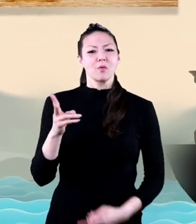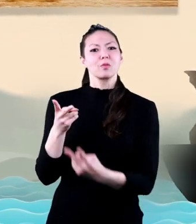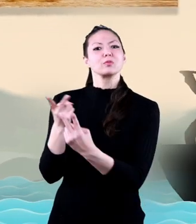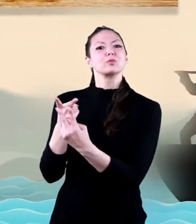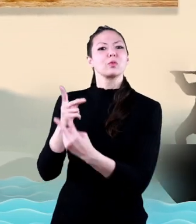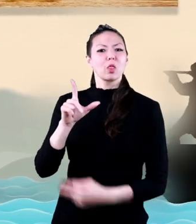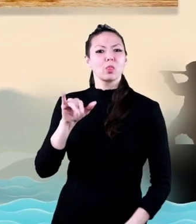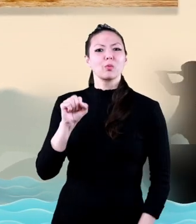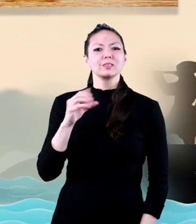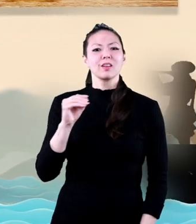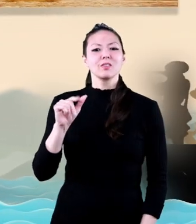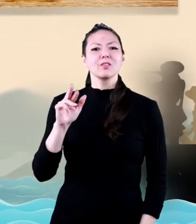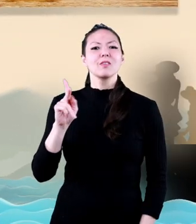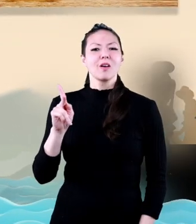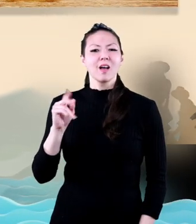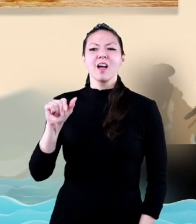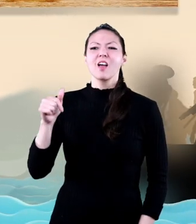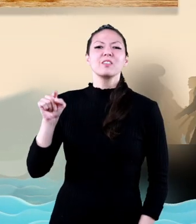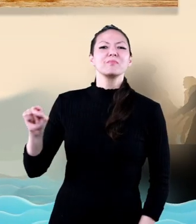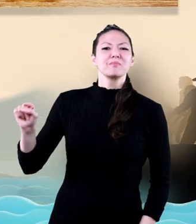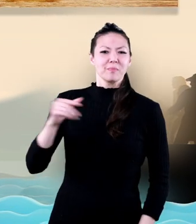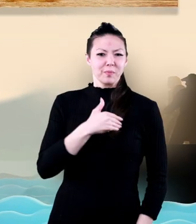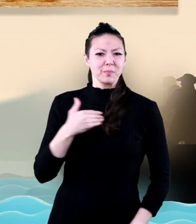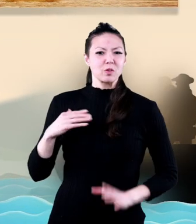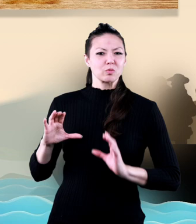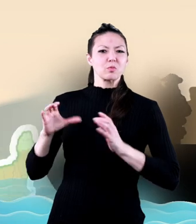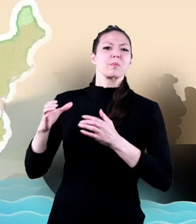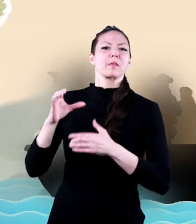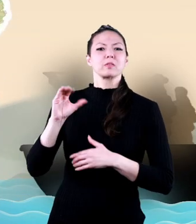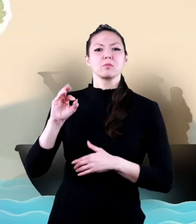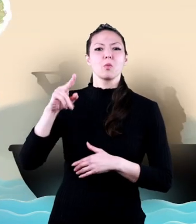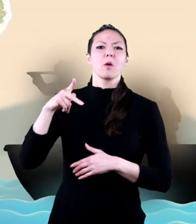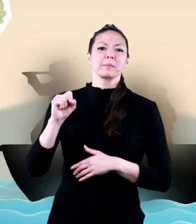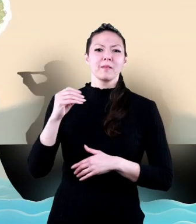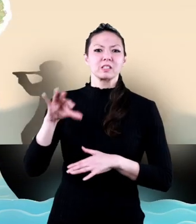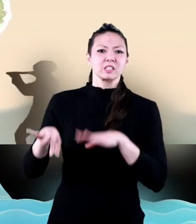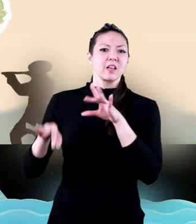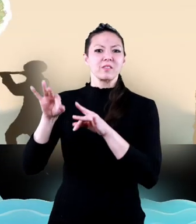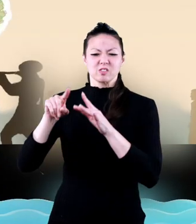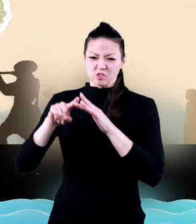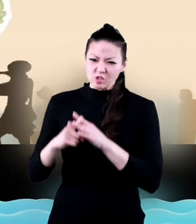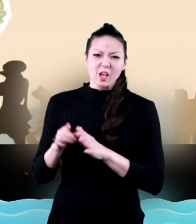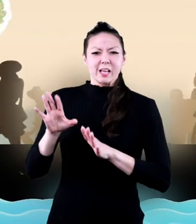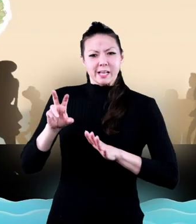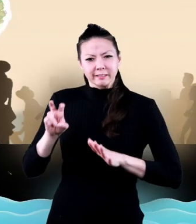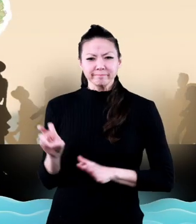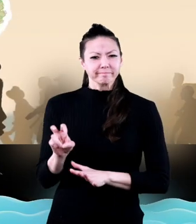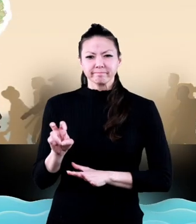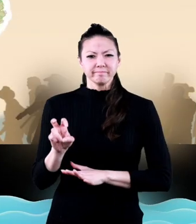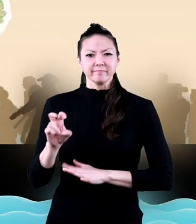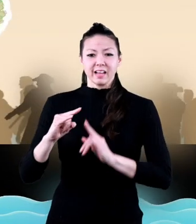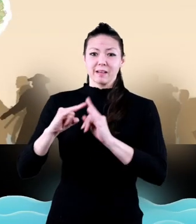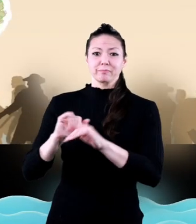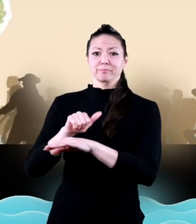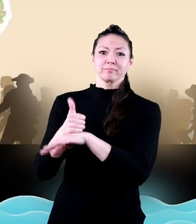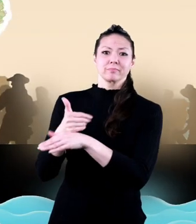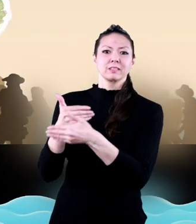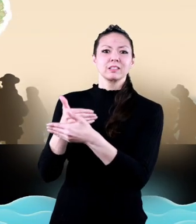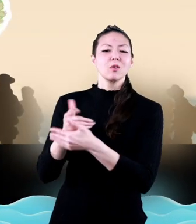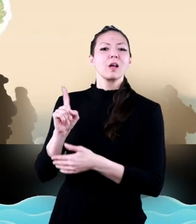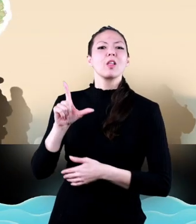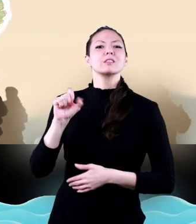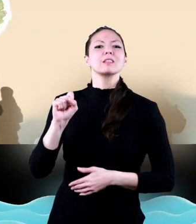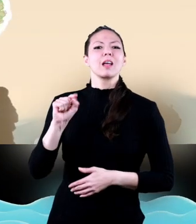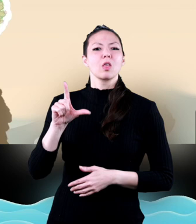1804, Lewis and Clark and the other members of the Corps of Discovery started their expedition from a